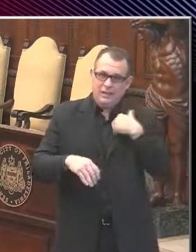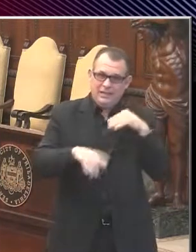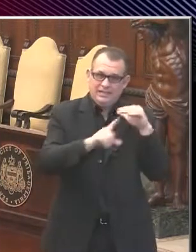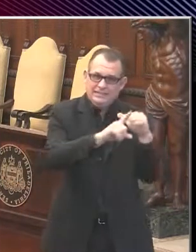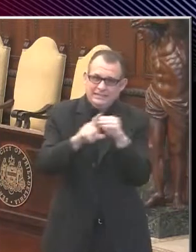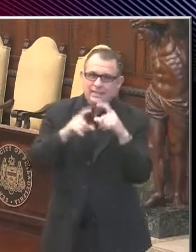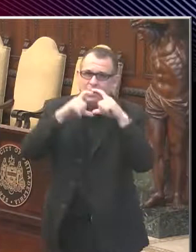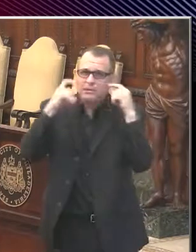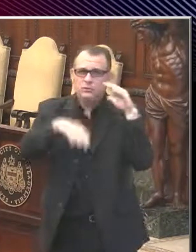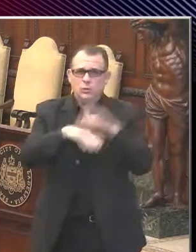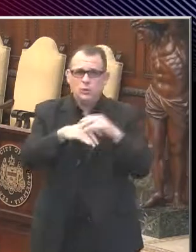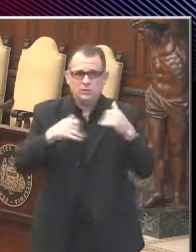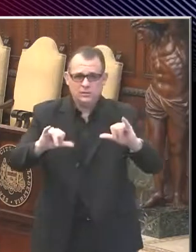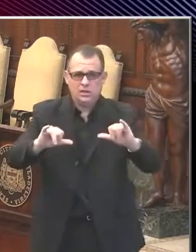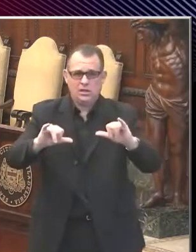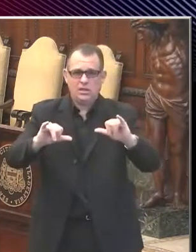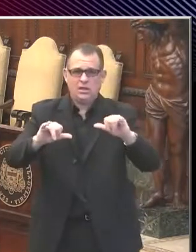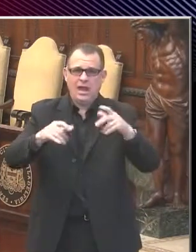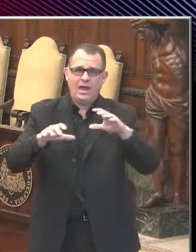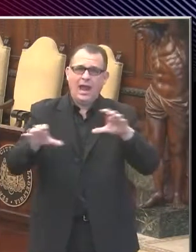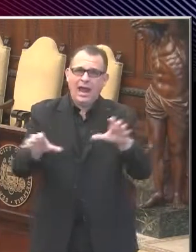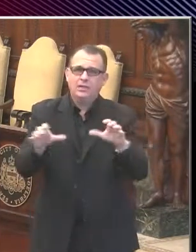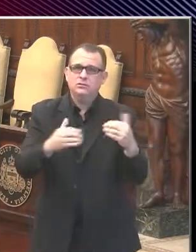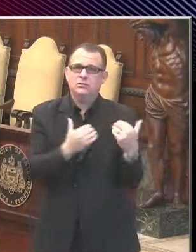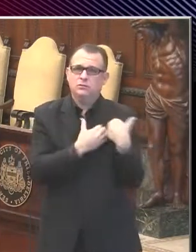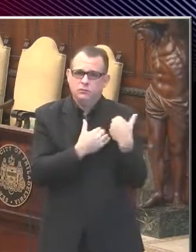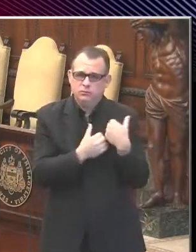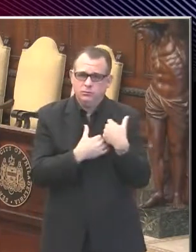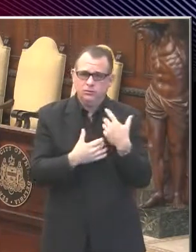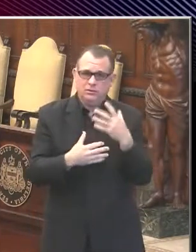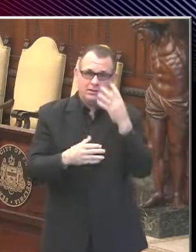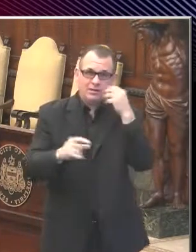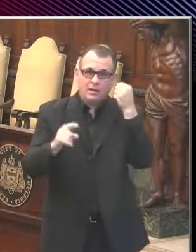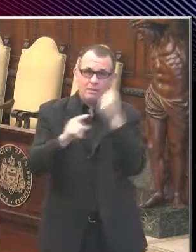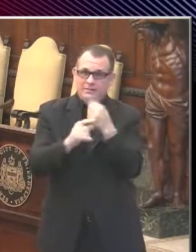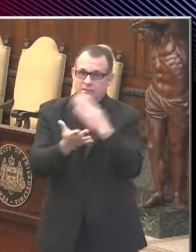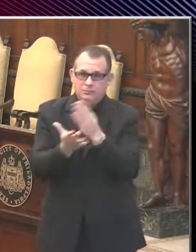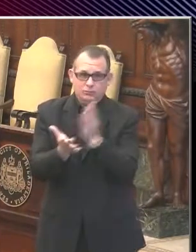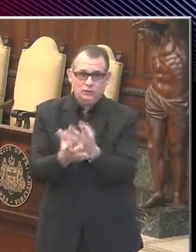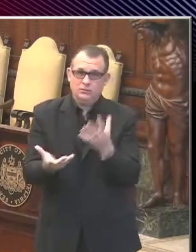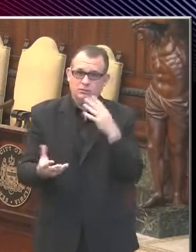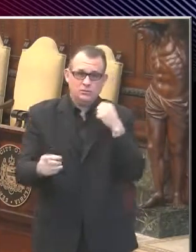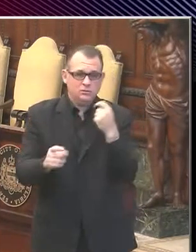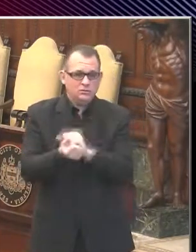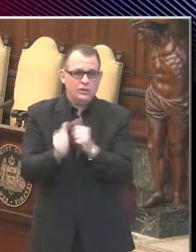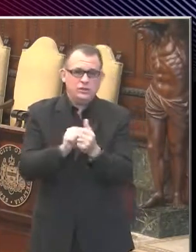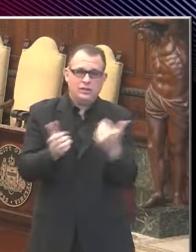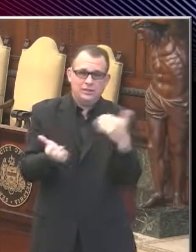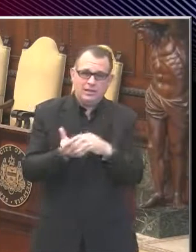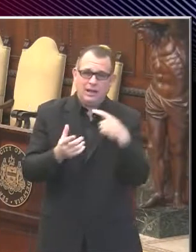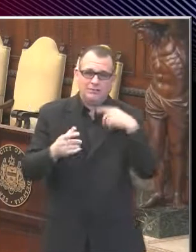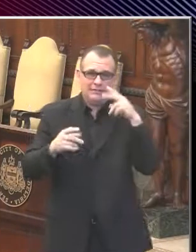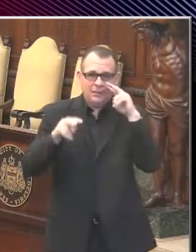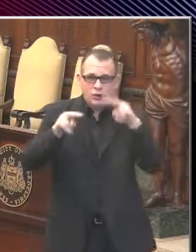Uh, and if it does have an impact on our budget, we'll have to adjust it because we can't have unbalanced budgets. So, um,